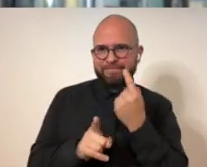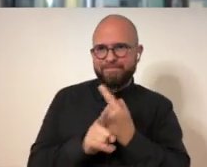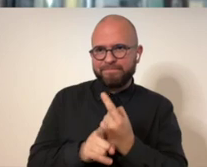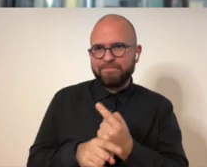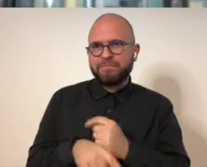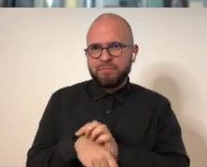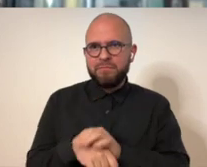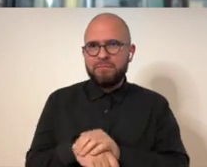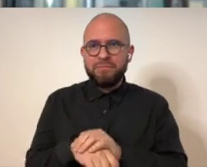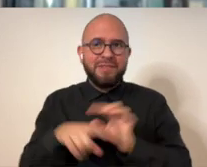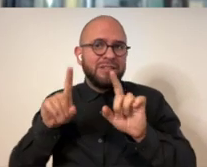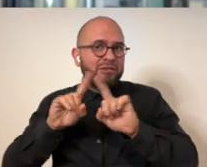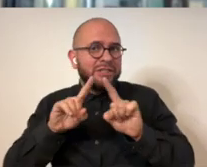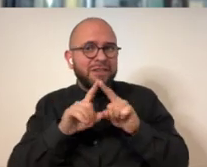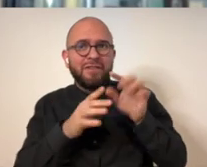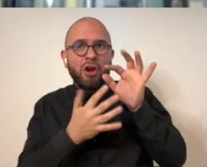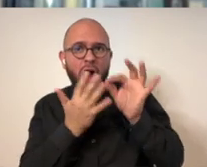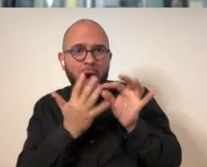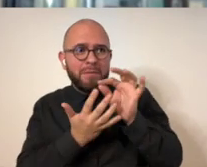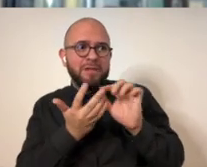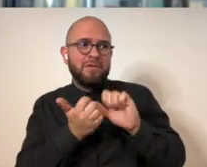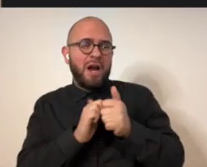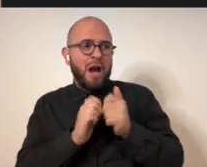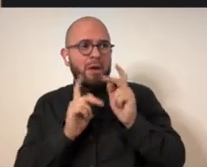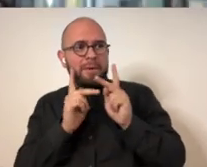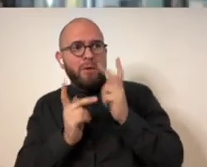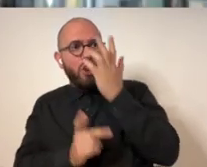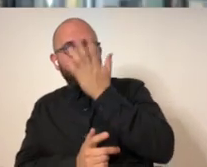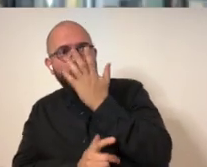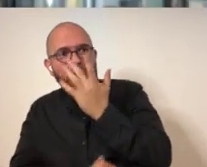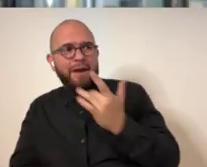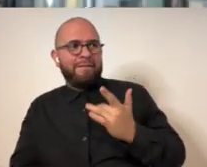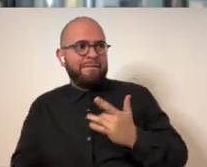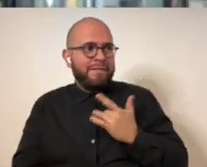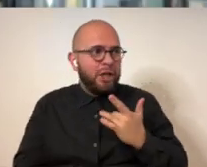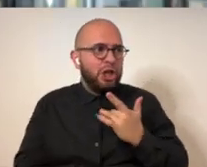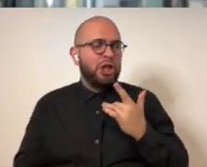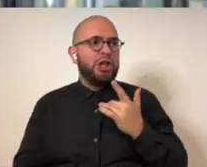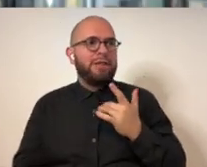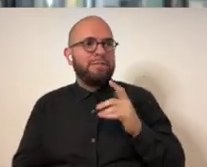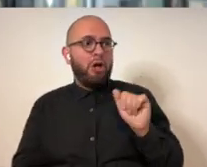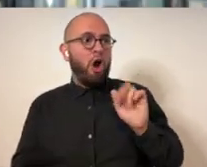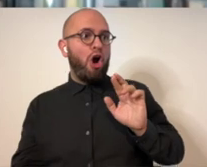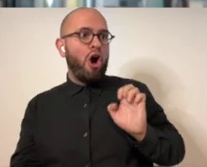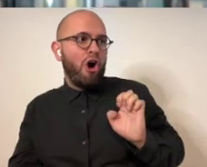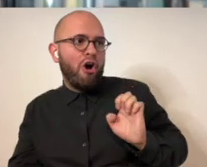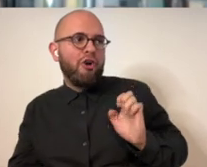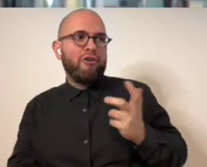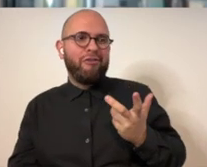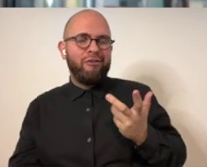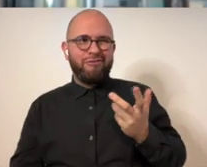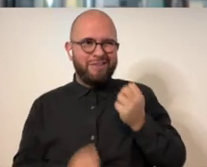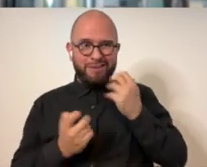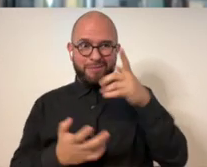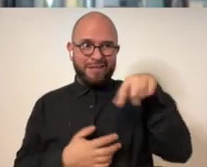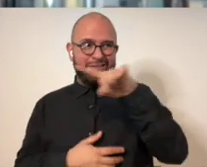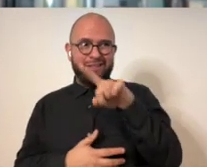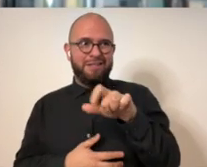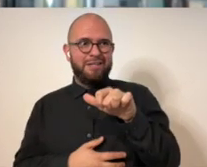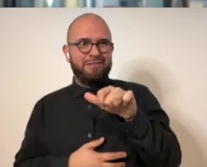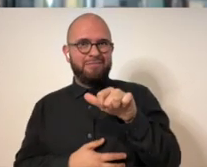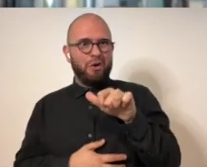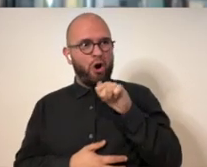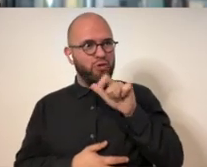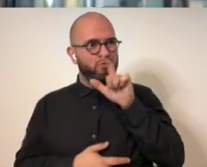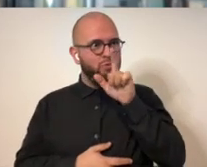isn't necessarily the end of the world. Right. There are different options for the way people look and feel and are,